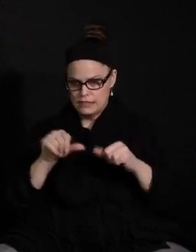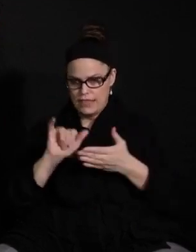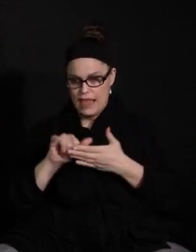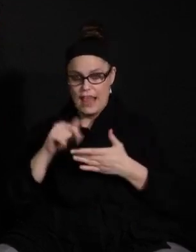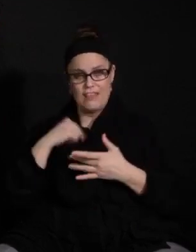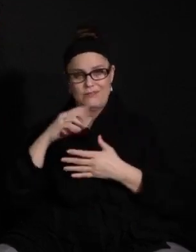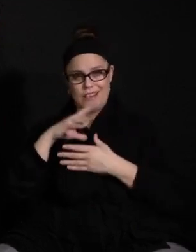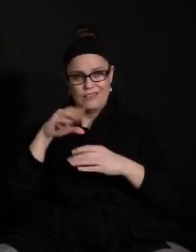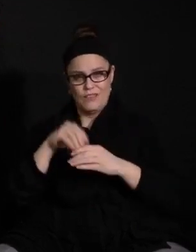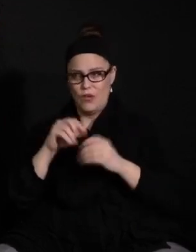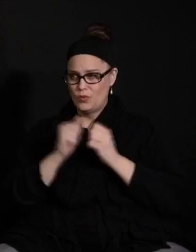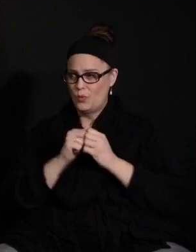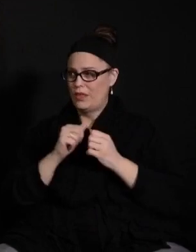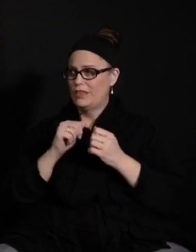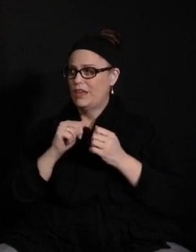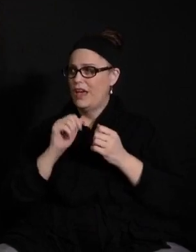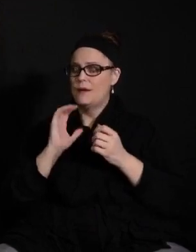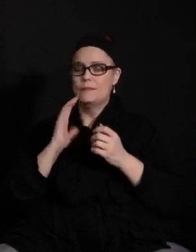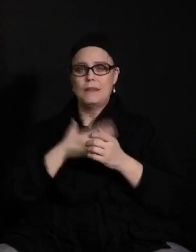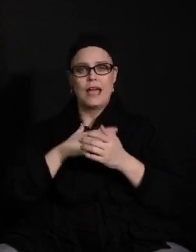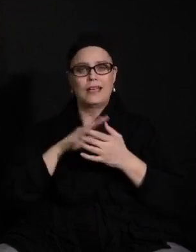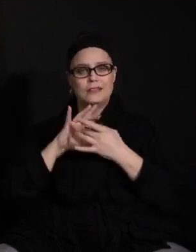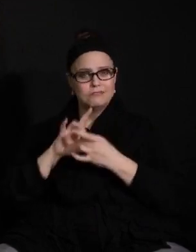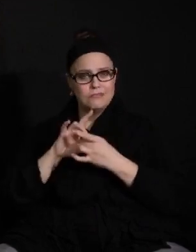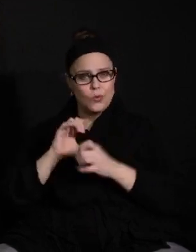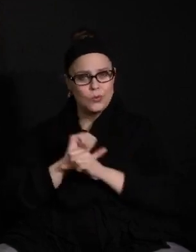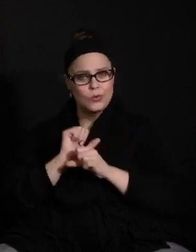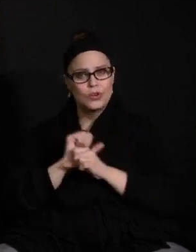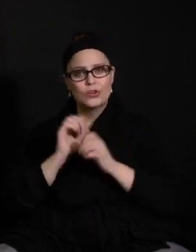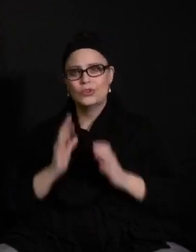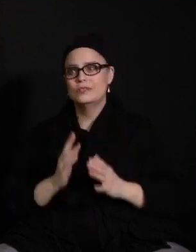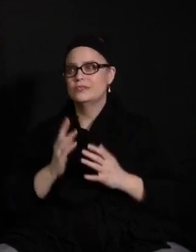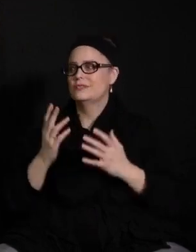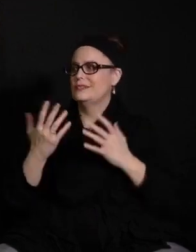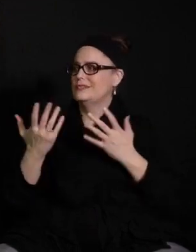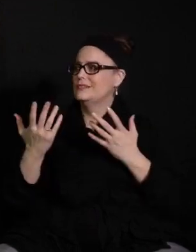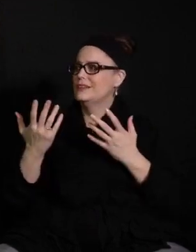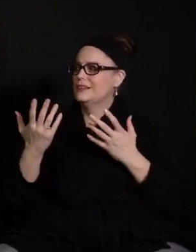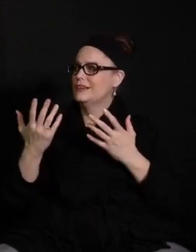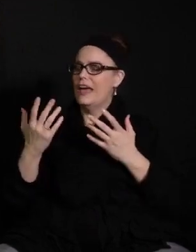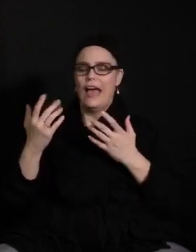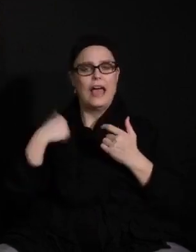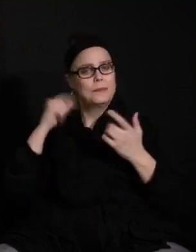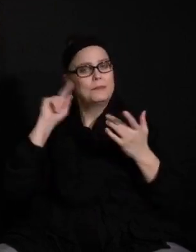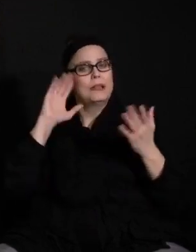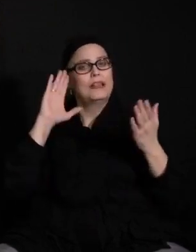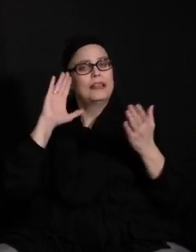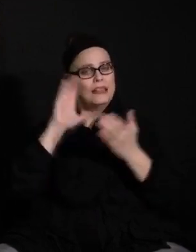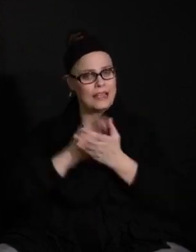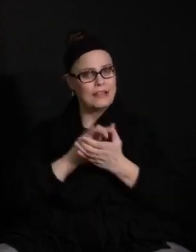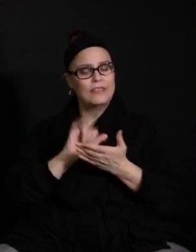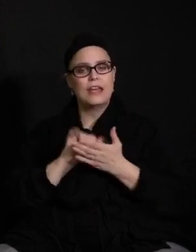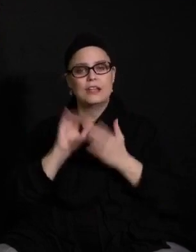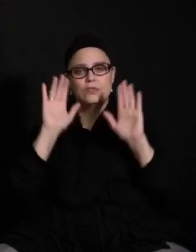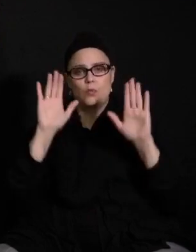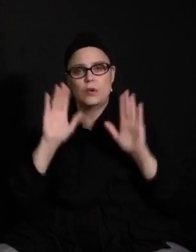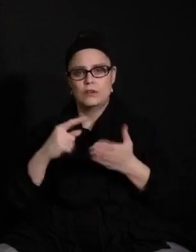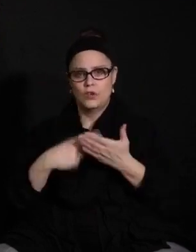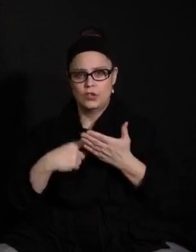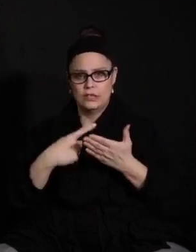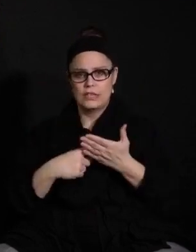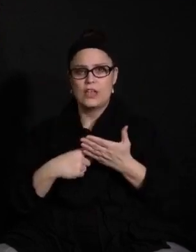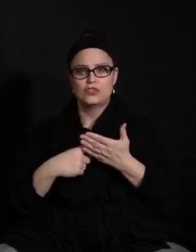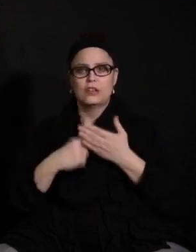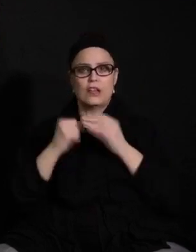in with other colleagues, both here and far, and know that I do believe it's a great discussion for us to have ongoing.